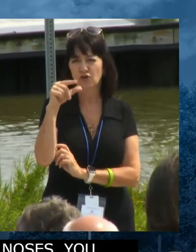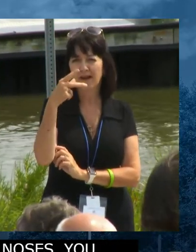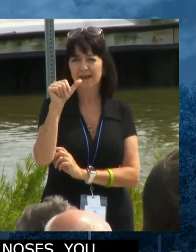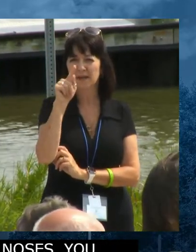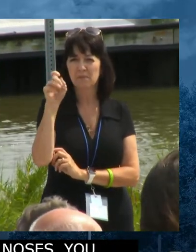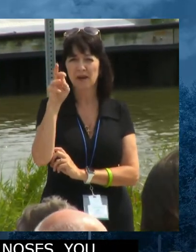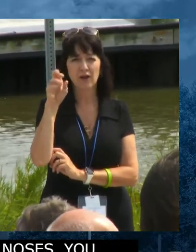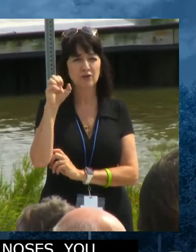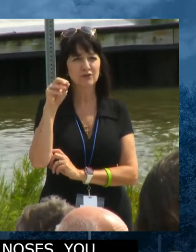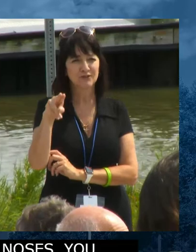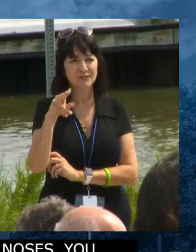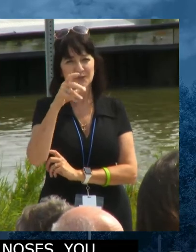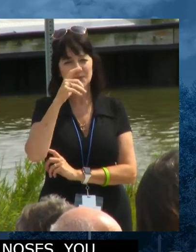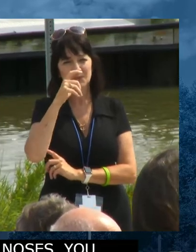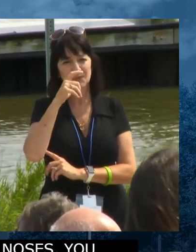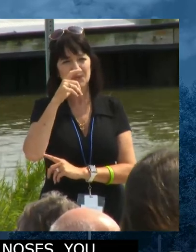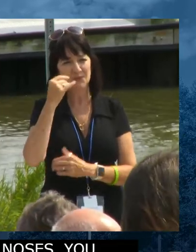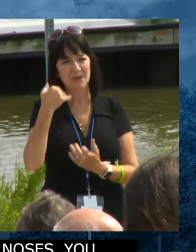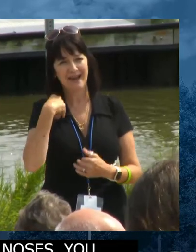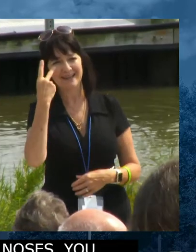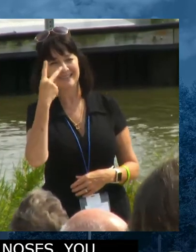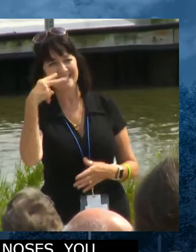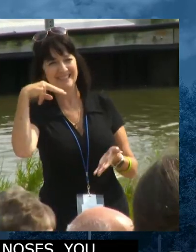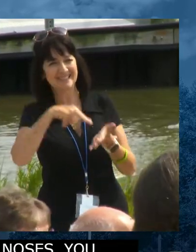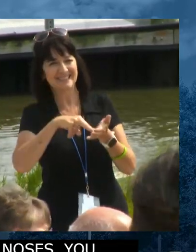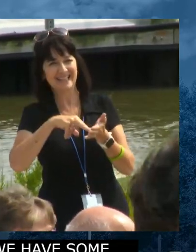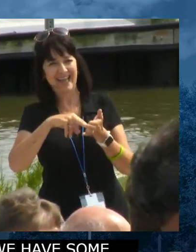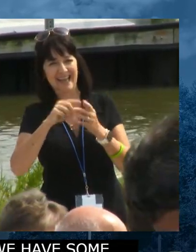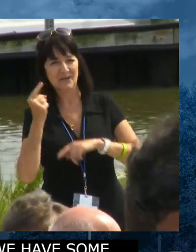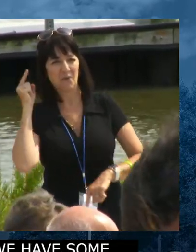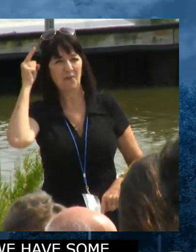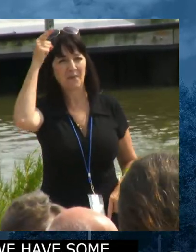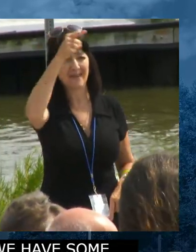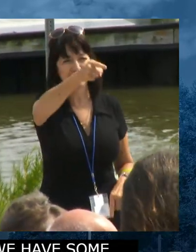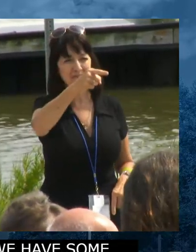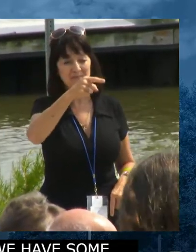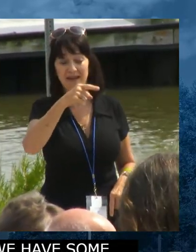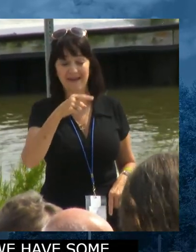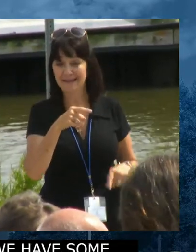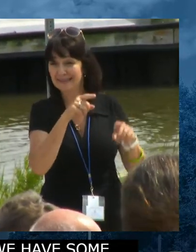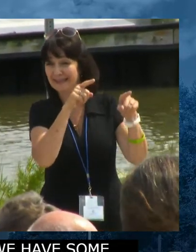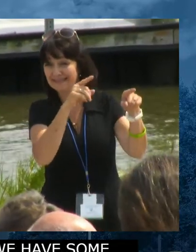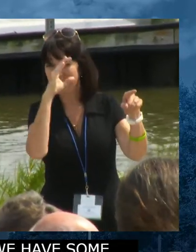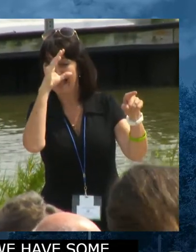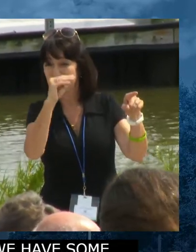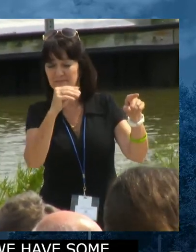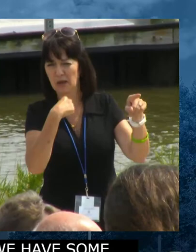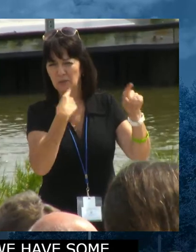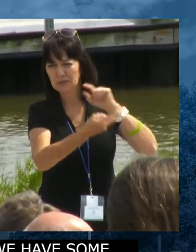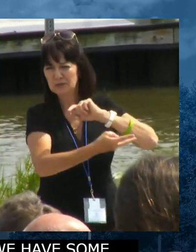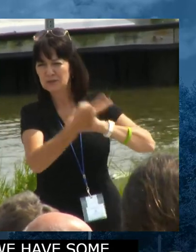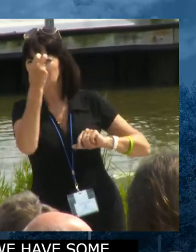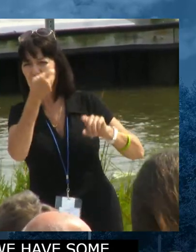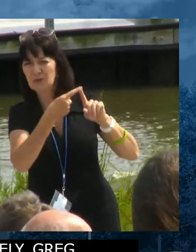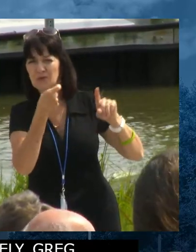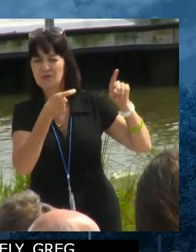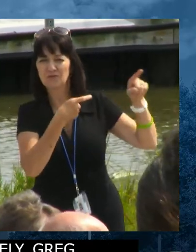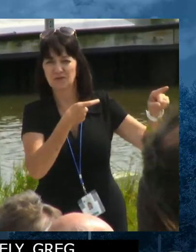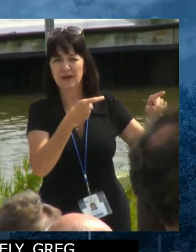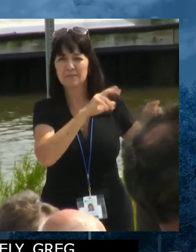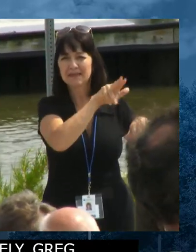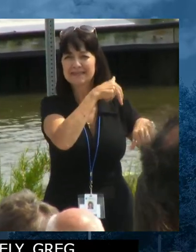who's standing in the back, who we stole from the Department of Natural Resources, Environmental Control